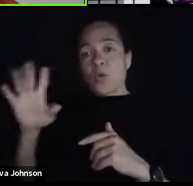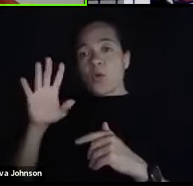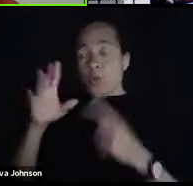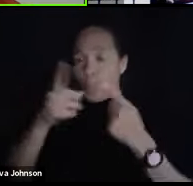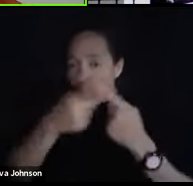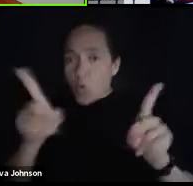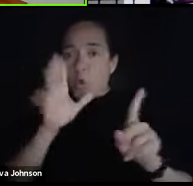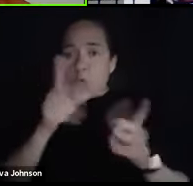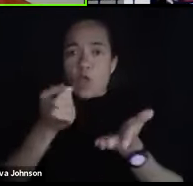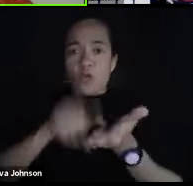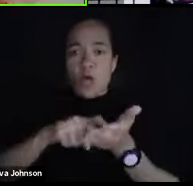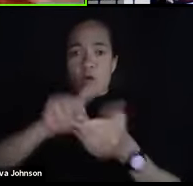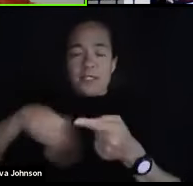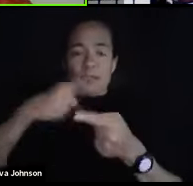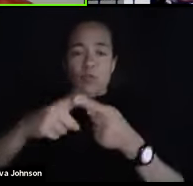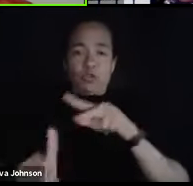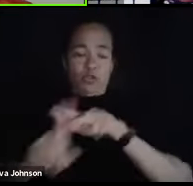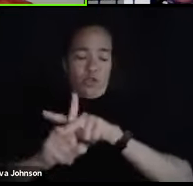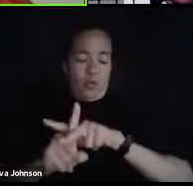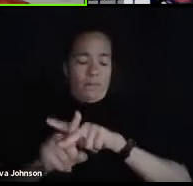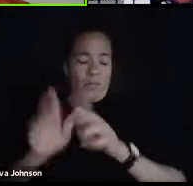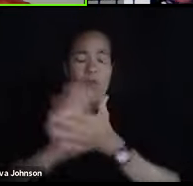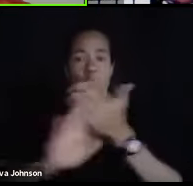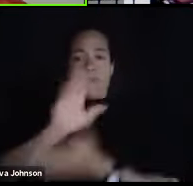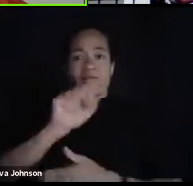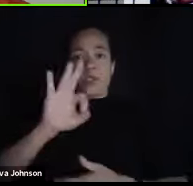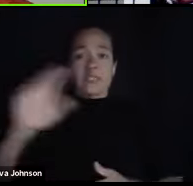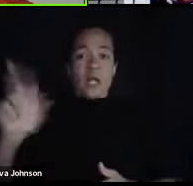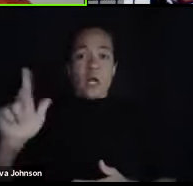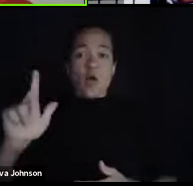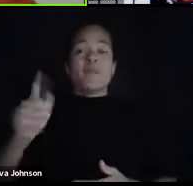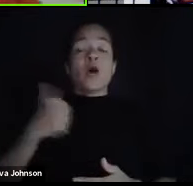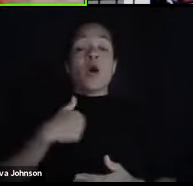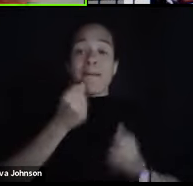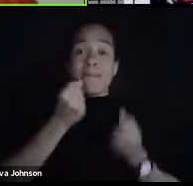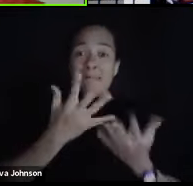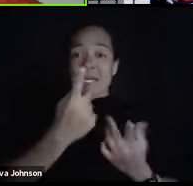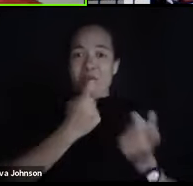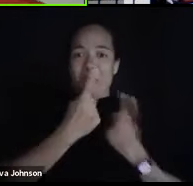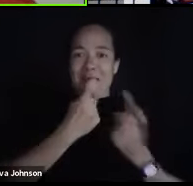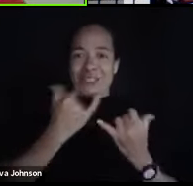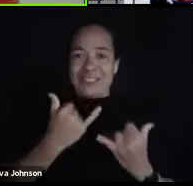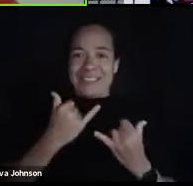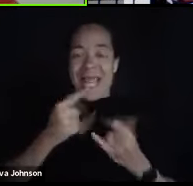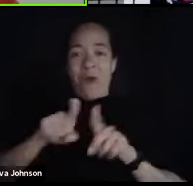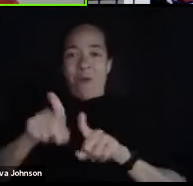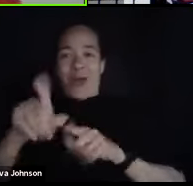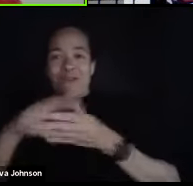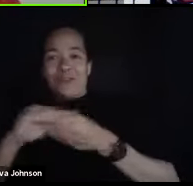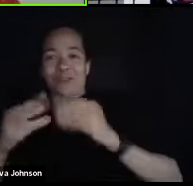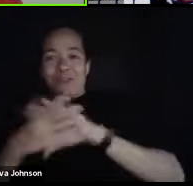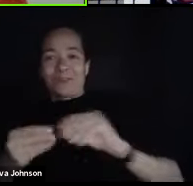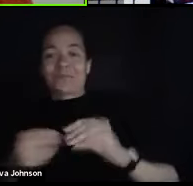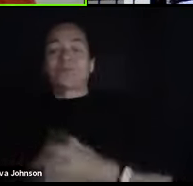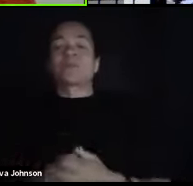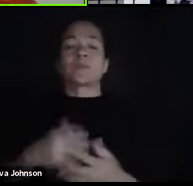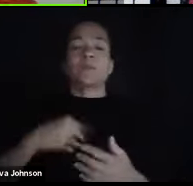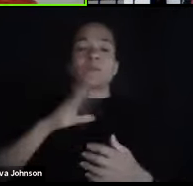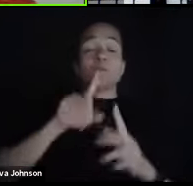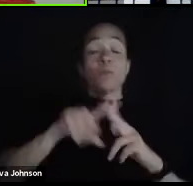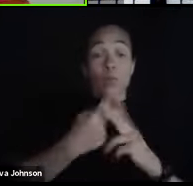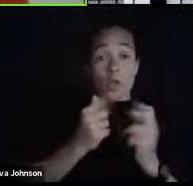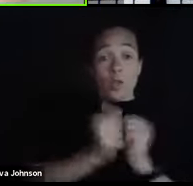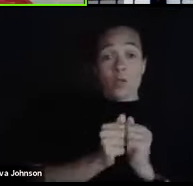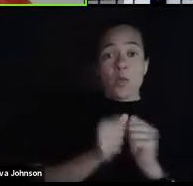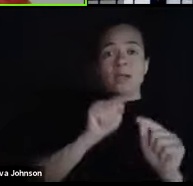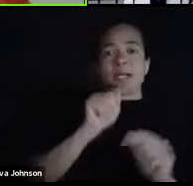sure. Well, we did get a bunch of questions rolling in while you were telling that story. So we got a bunch of questions for you. So we'll start out with this one. This is